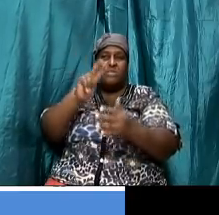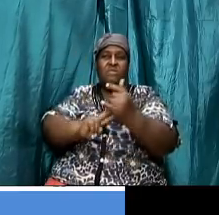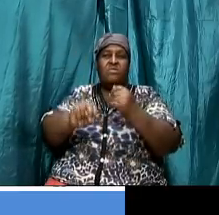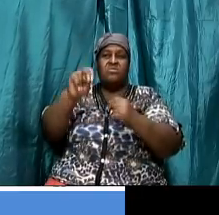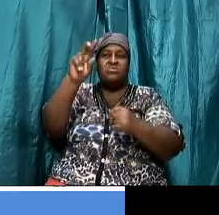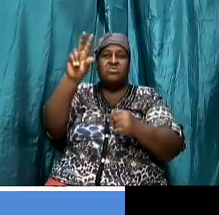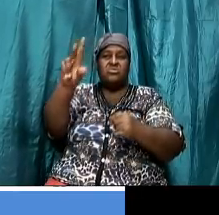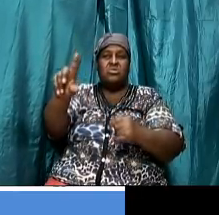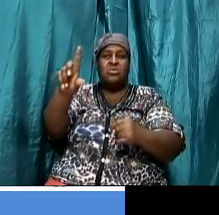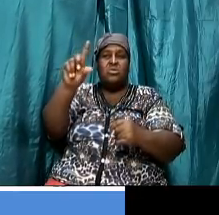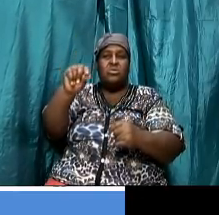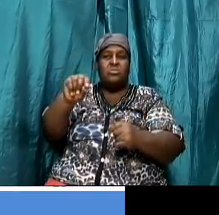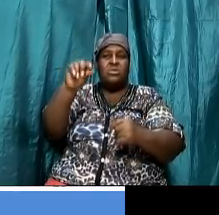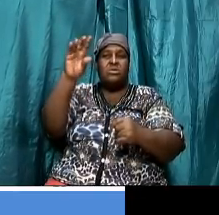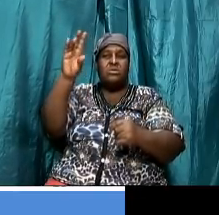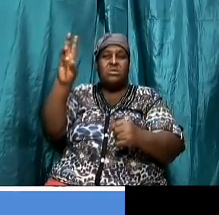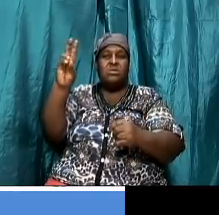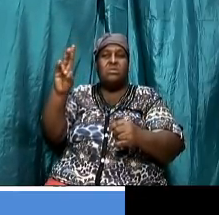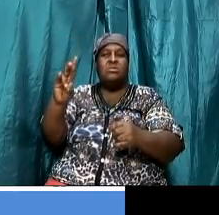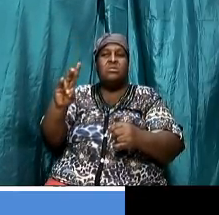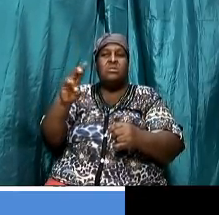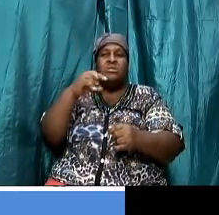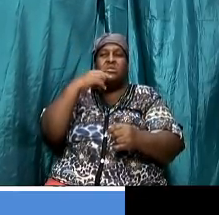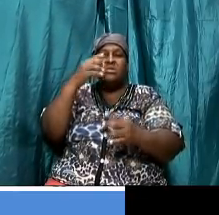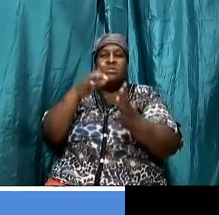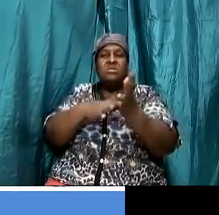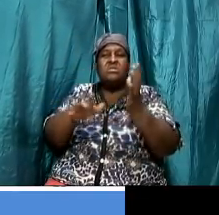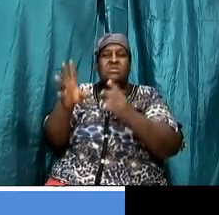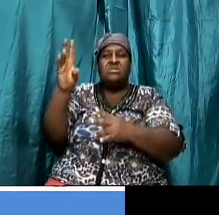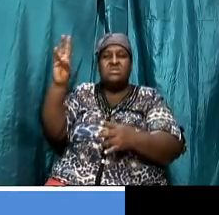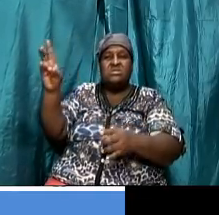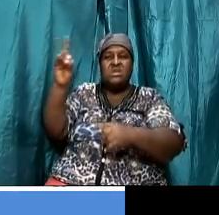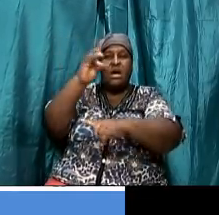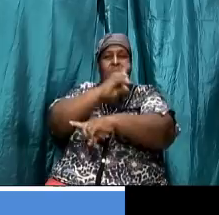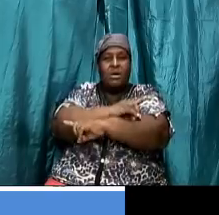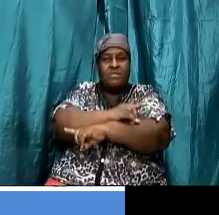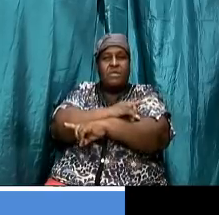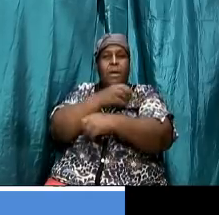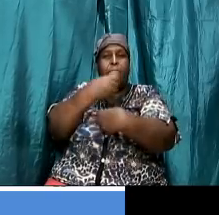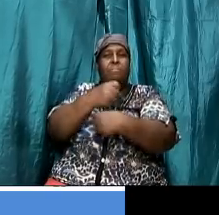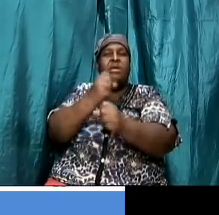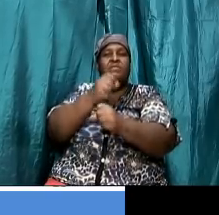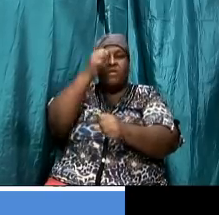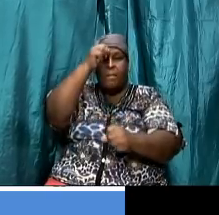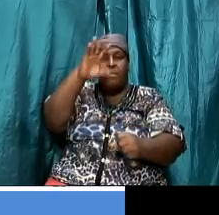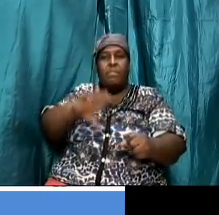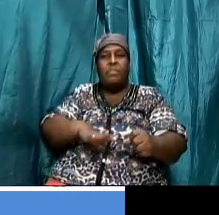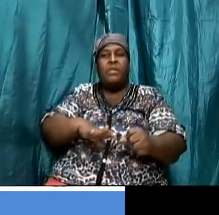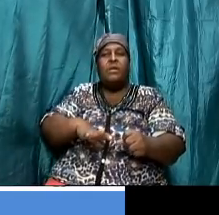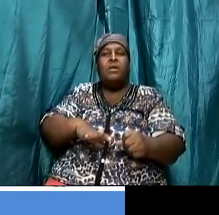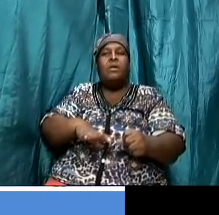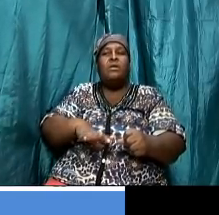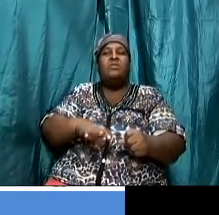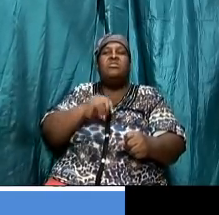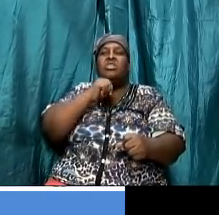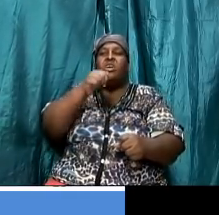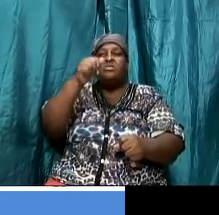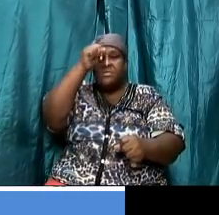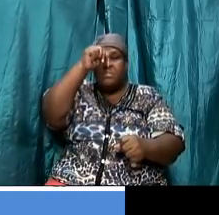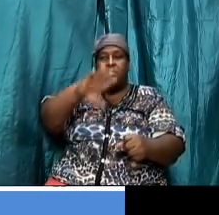the sabbath was made for man and not man for the sabbath